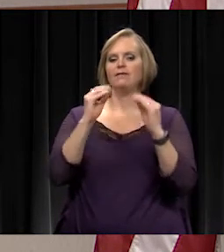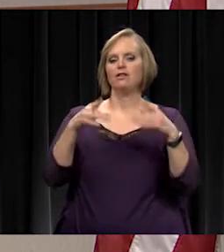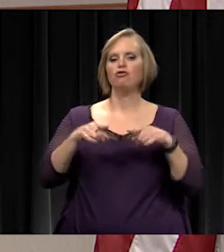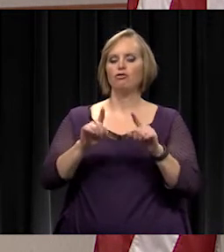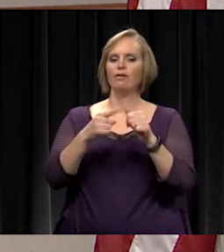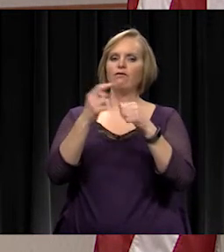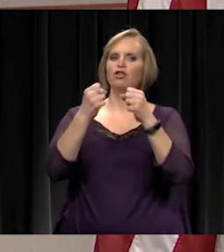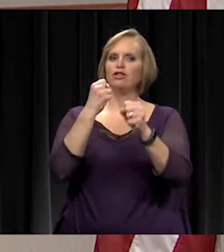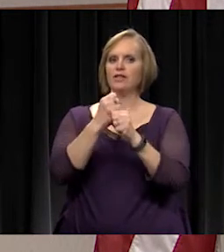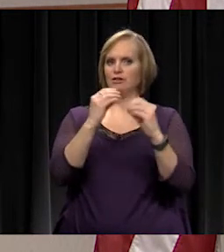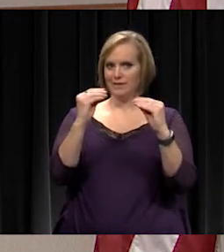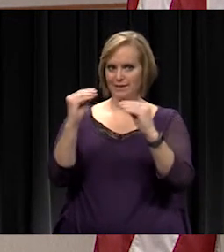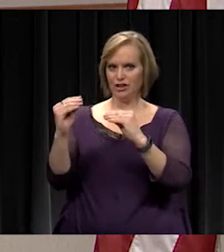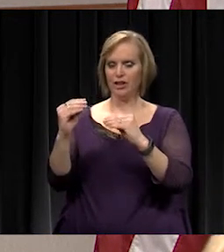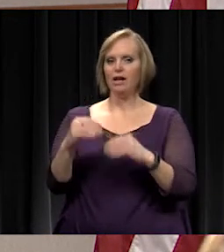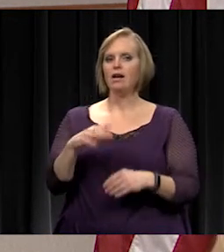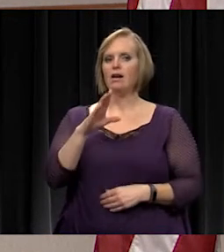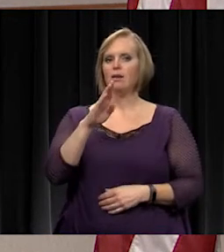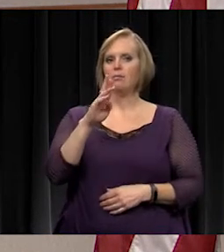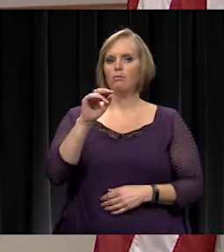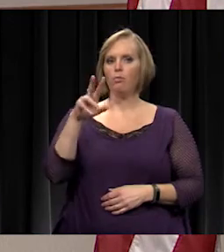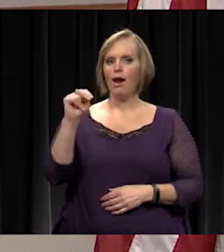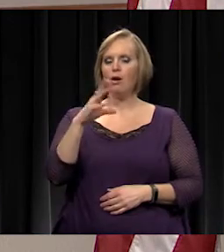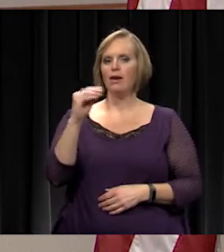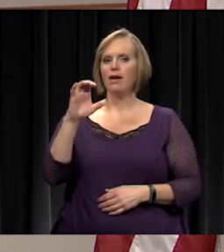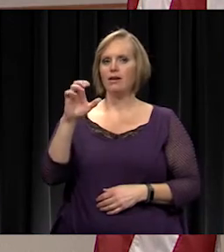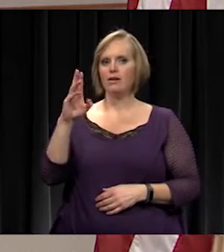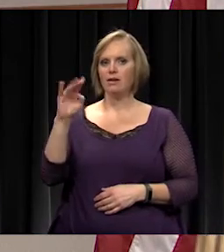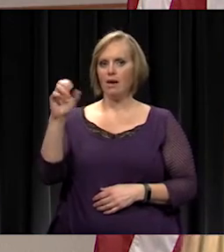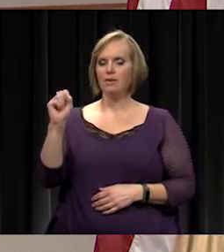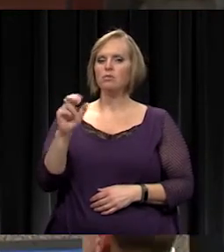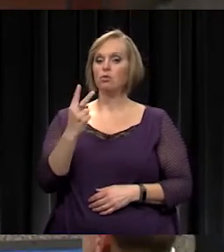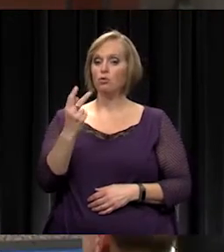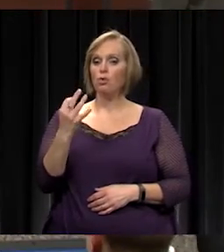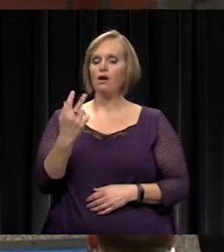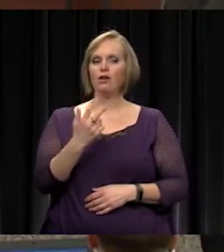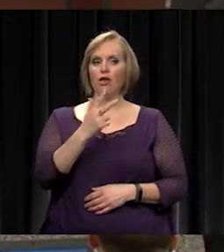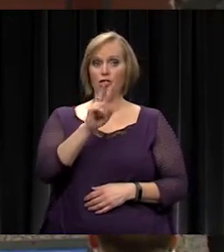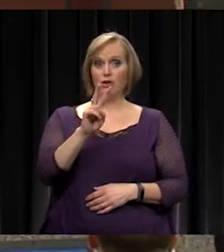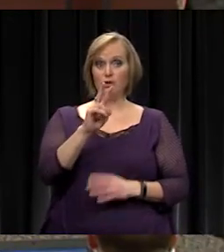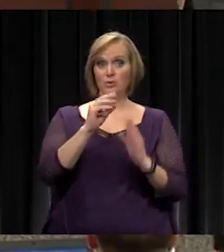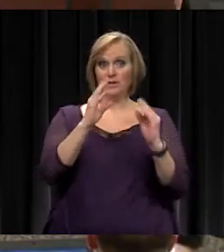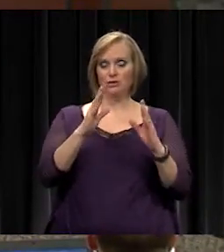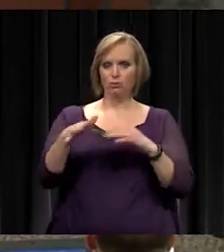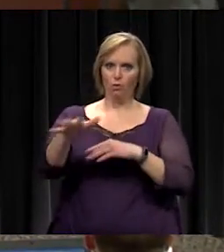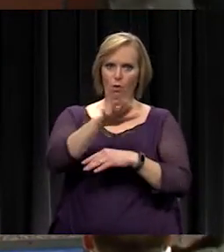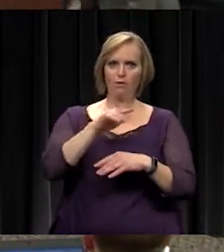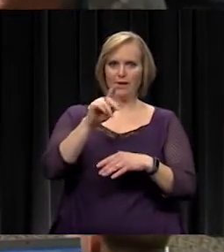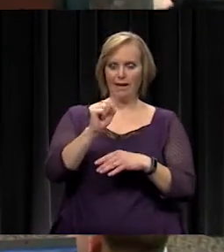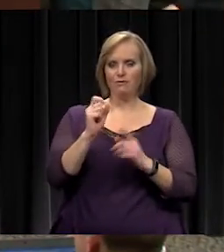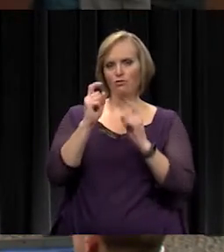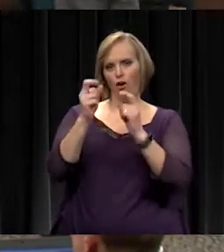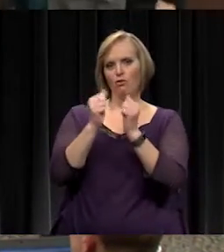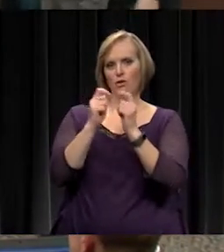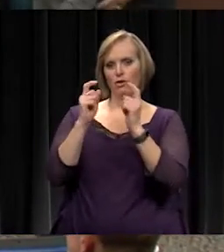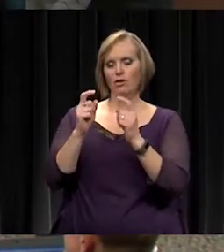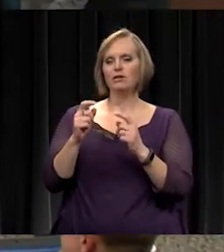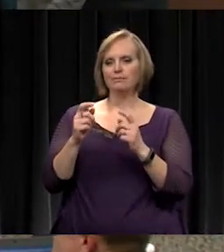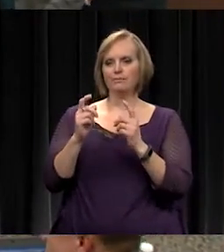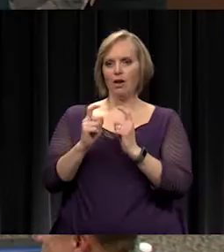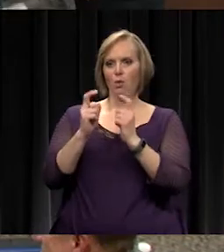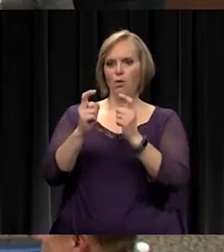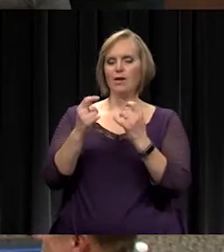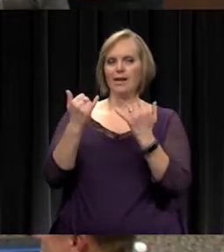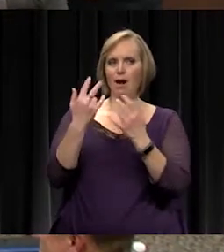classroom. Brown and Cummings were two of 32 teachers from across the state honored with the award this year. They are both now in their second year of